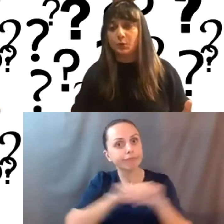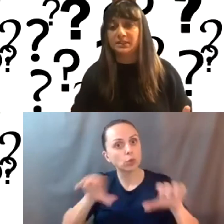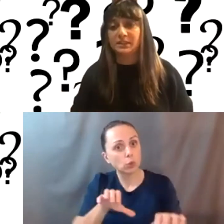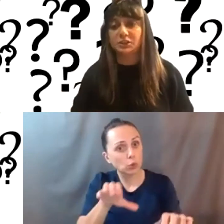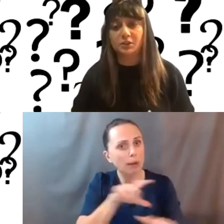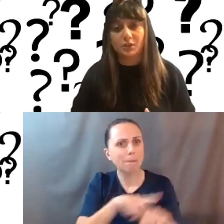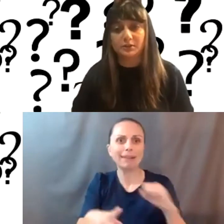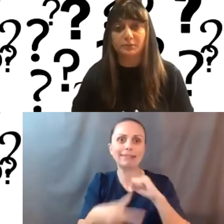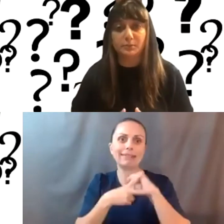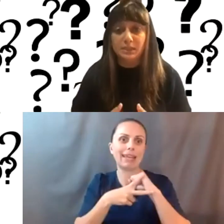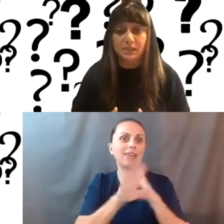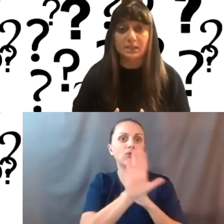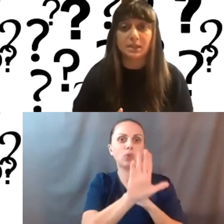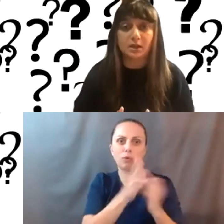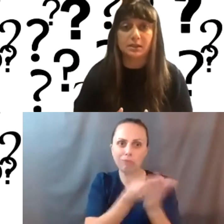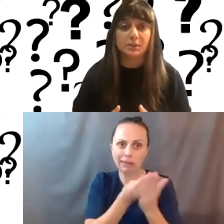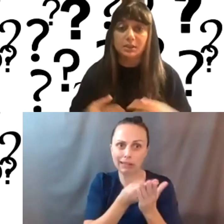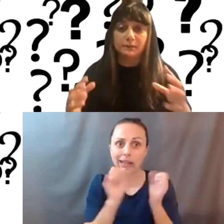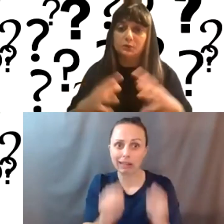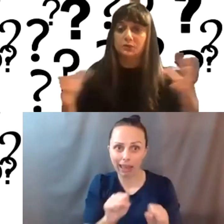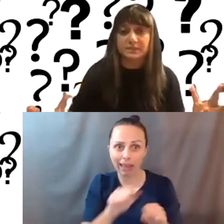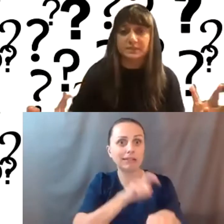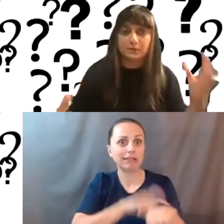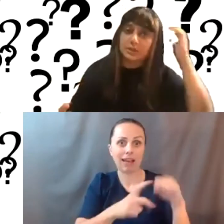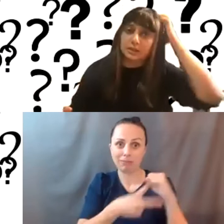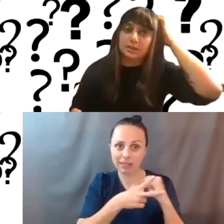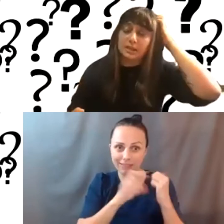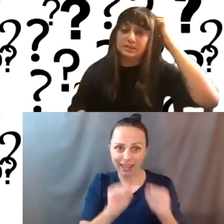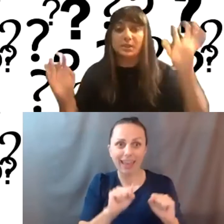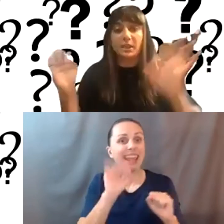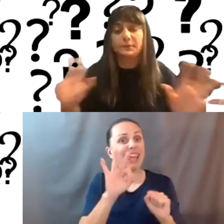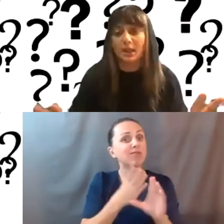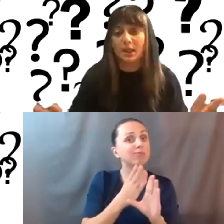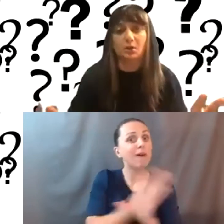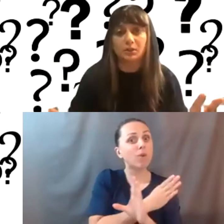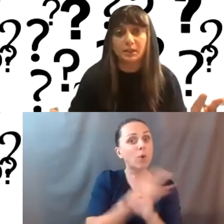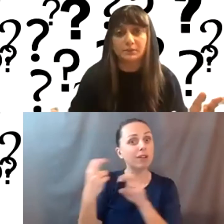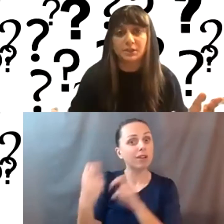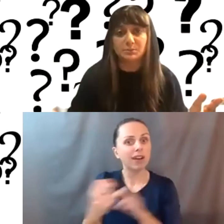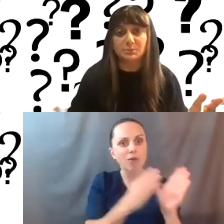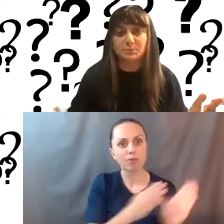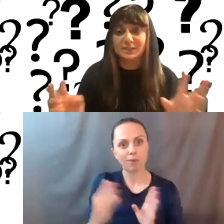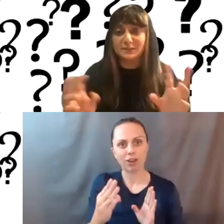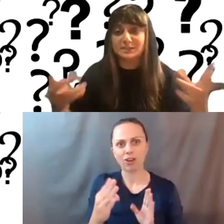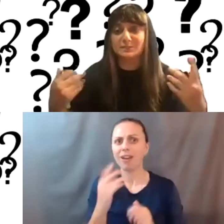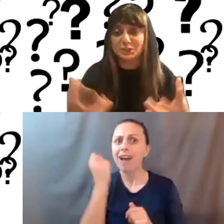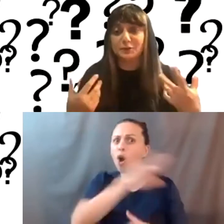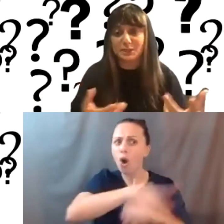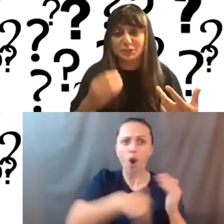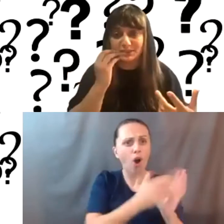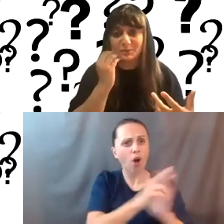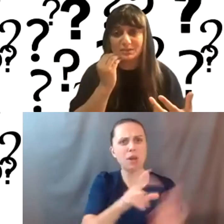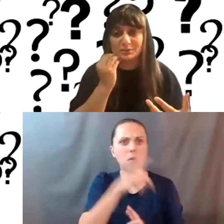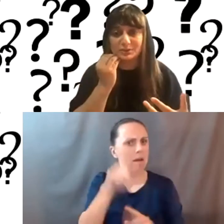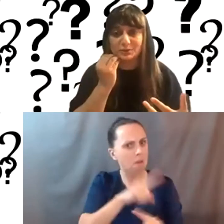really save the organization a lot of money and time if you do this ahead of time. And it's okay if you don't have it all ahead of time, but to give us as much